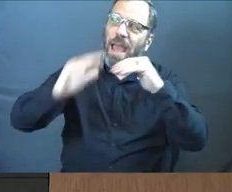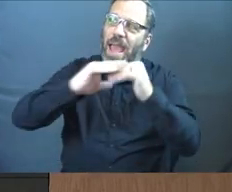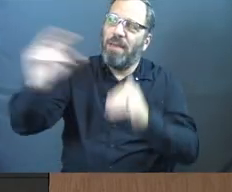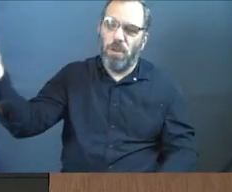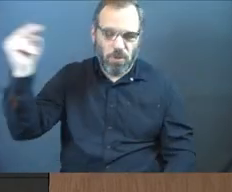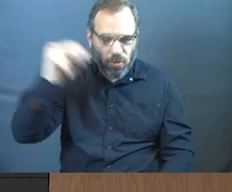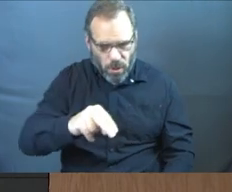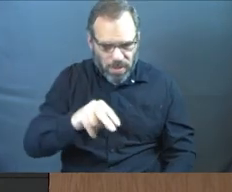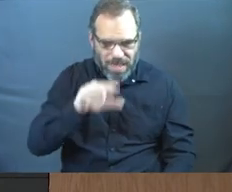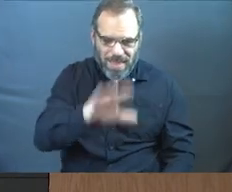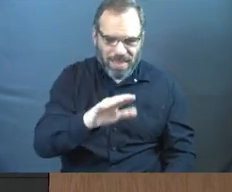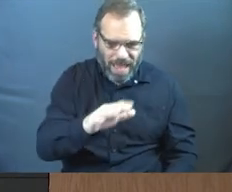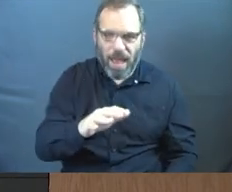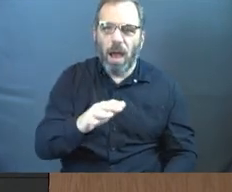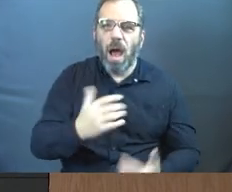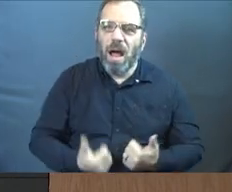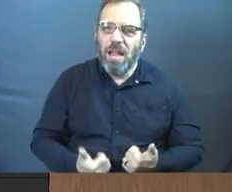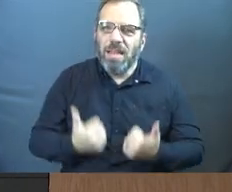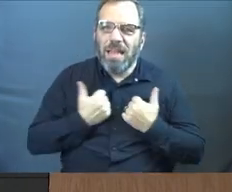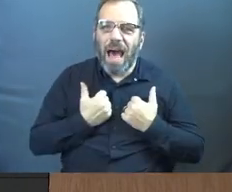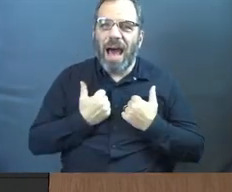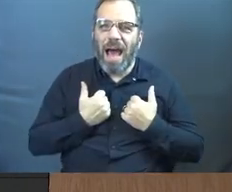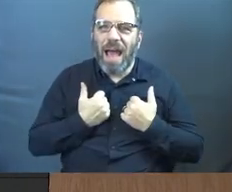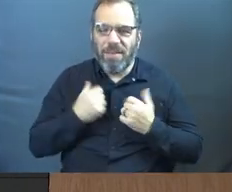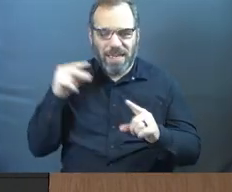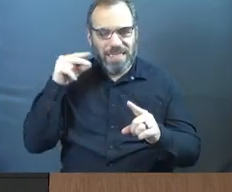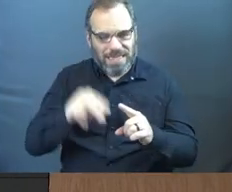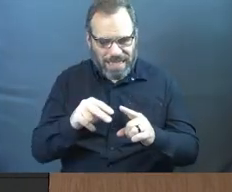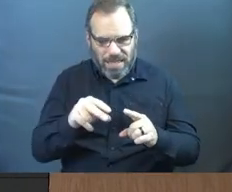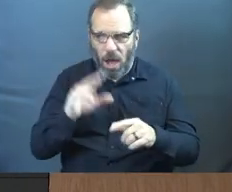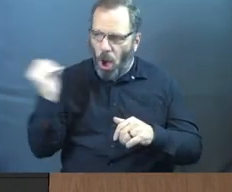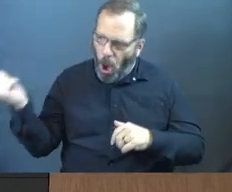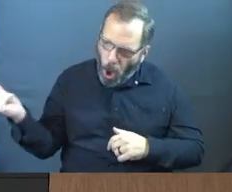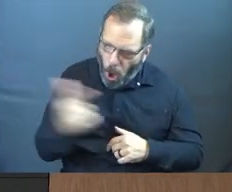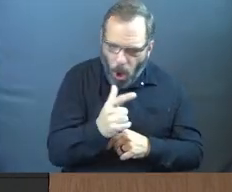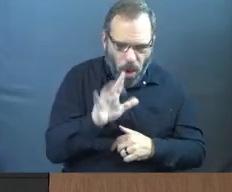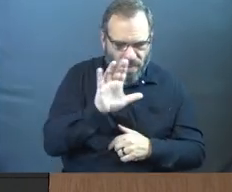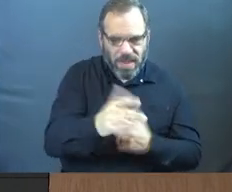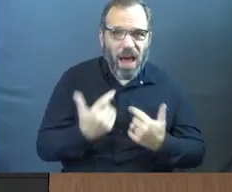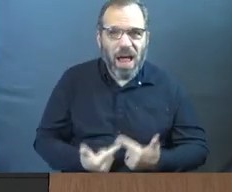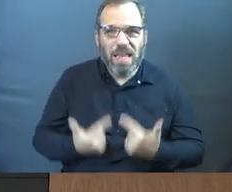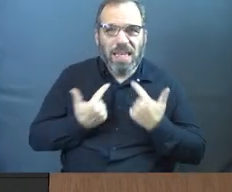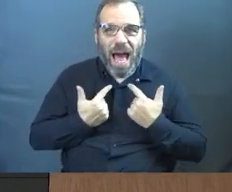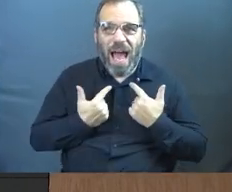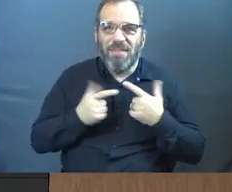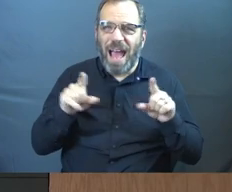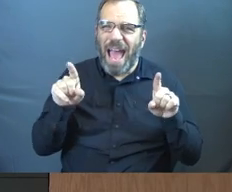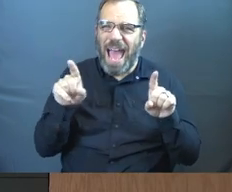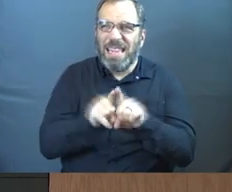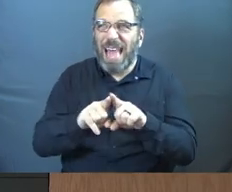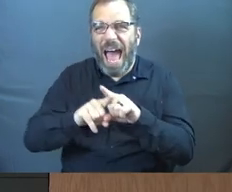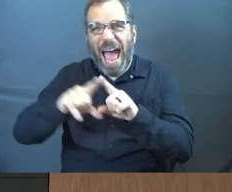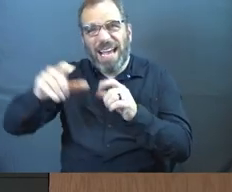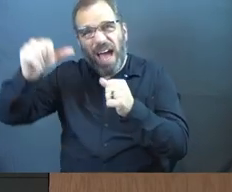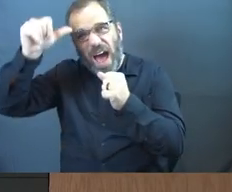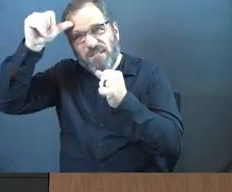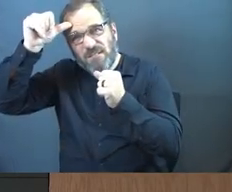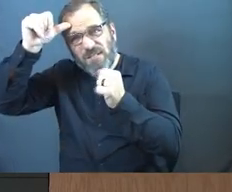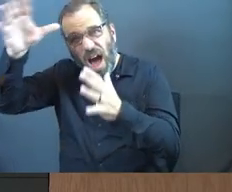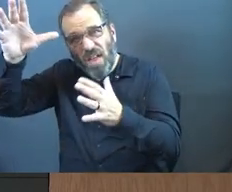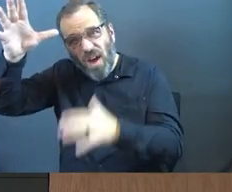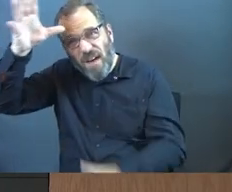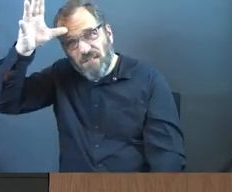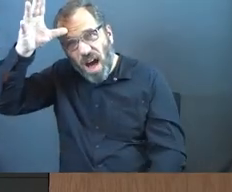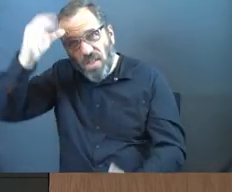watches their steps and is seen and sees every moment of their life and like a father loves them.